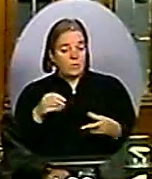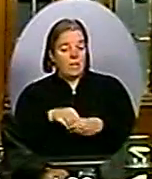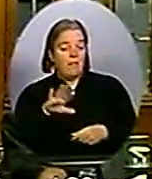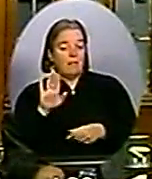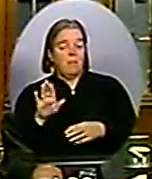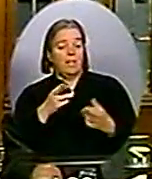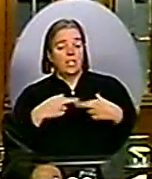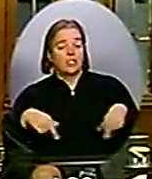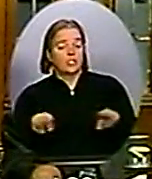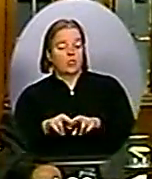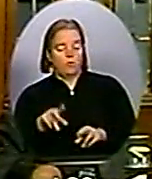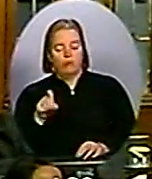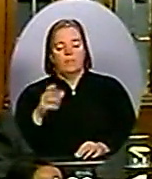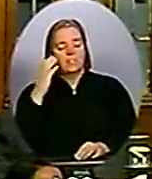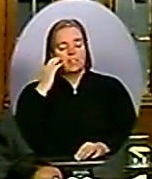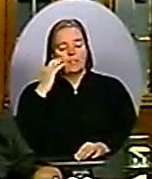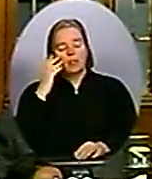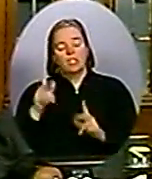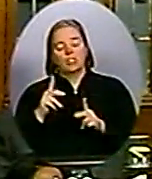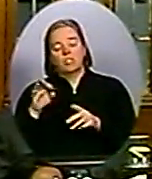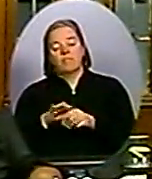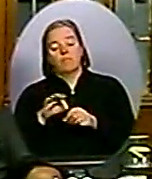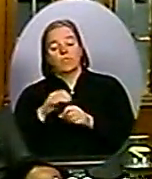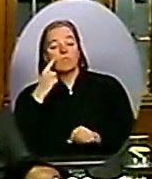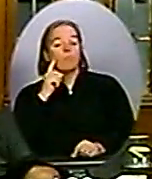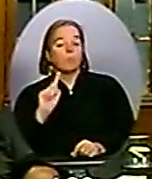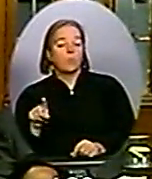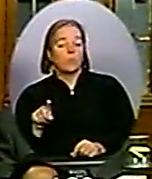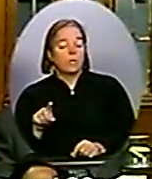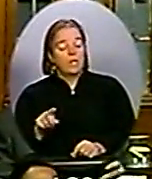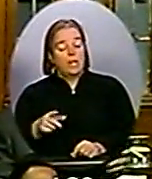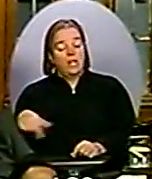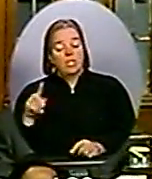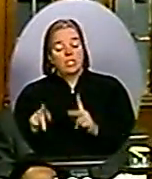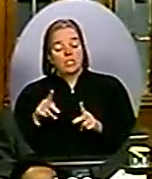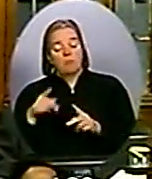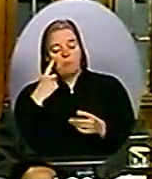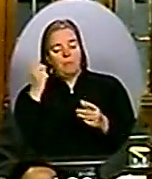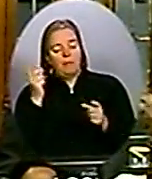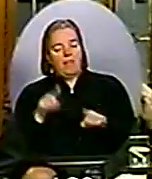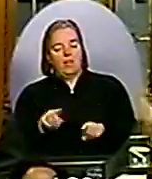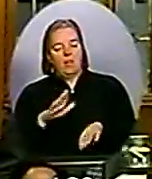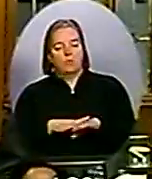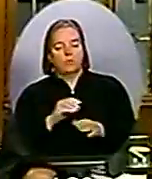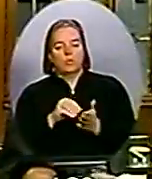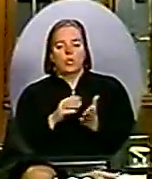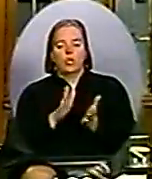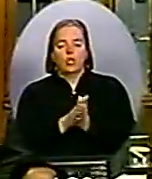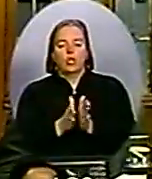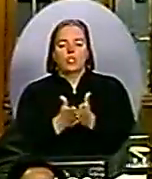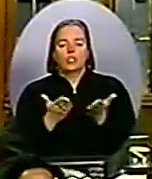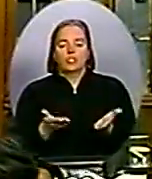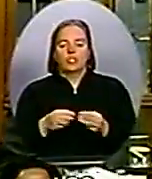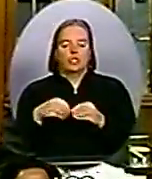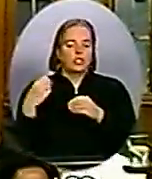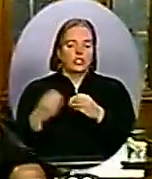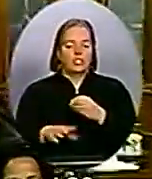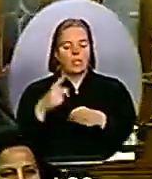that are in his riding do not want a wasteful billion-dollar long gun registry that harasses duck hunters and farmers.